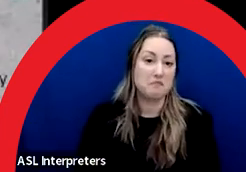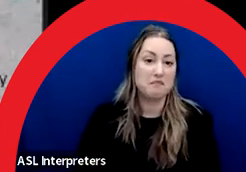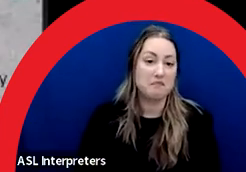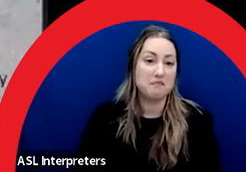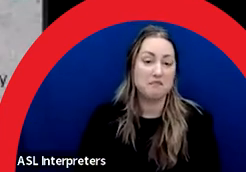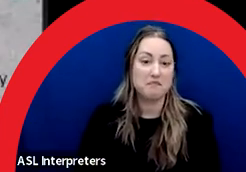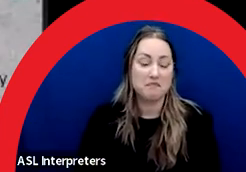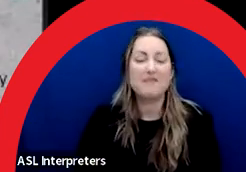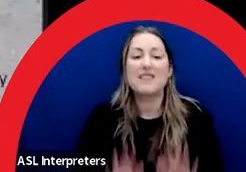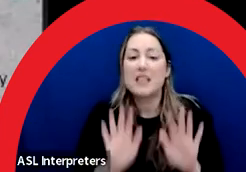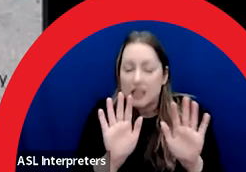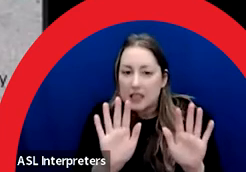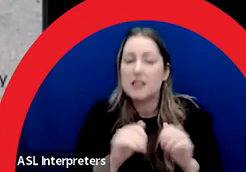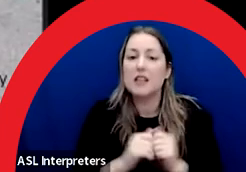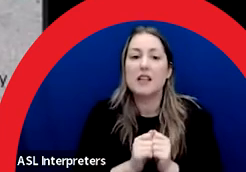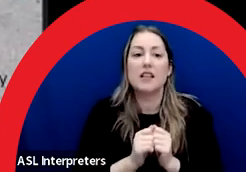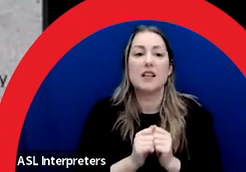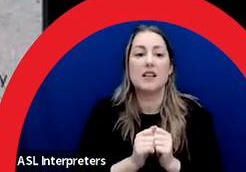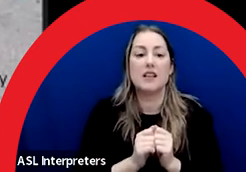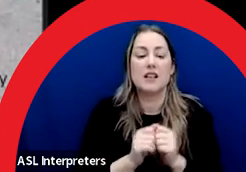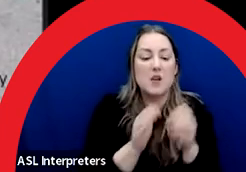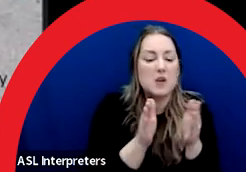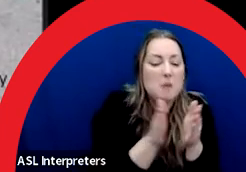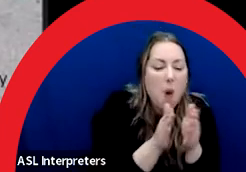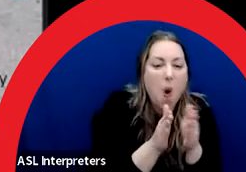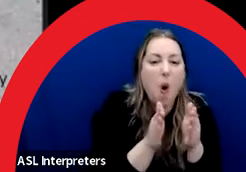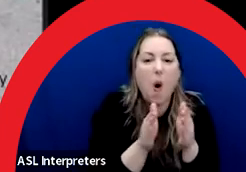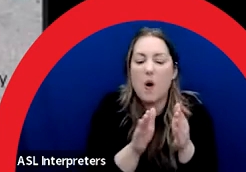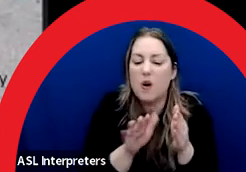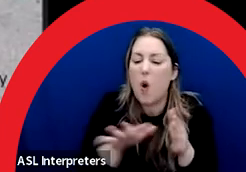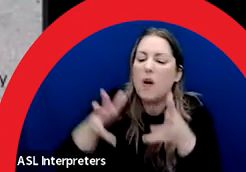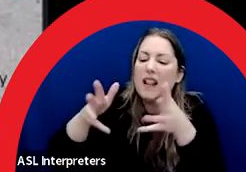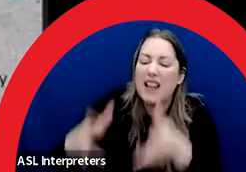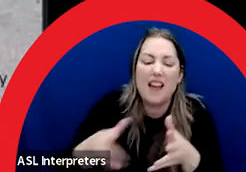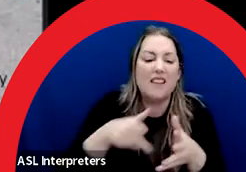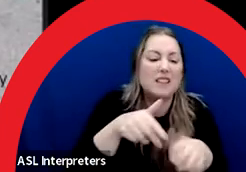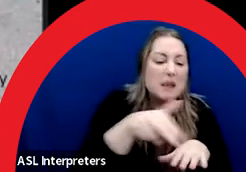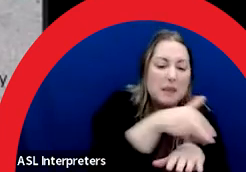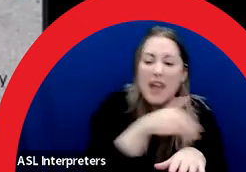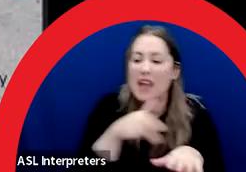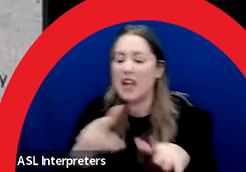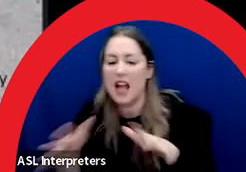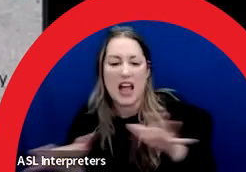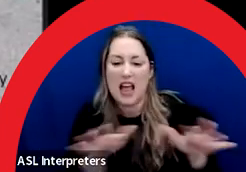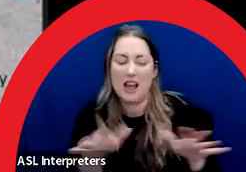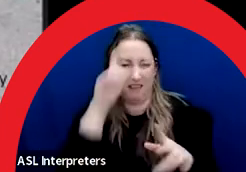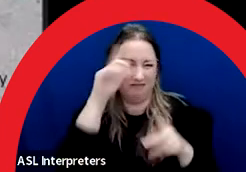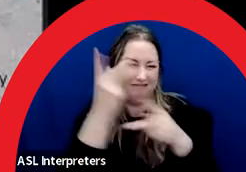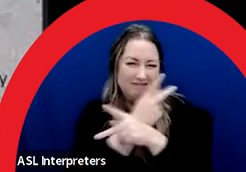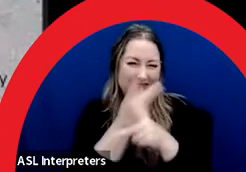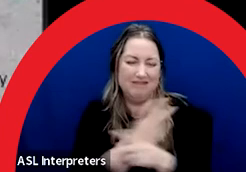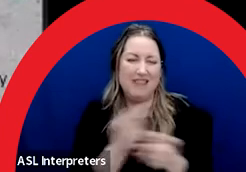However, small details require time and skill, and that must be considered when budgeting for the installation of a design.